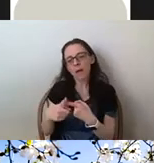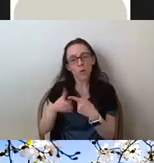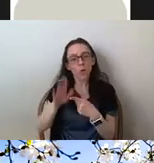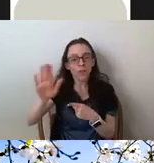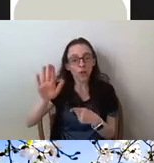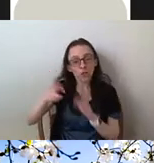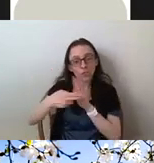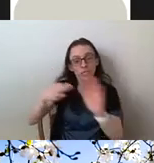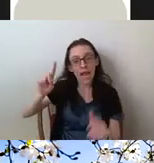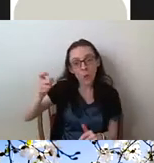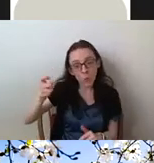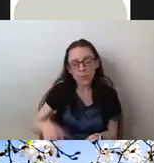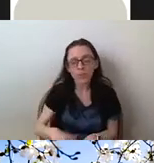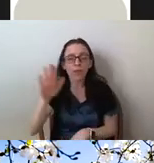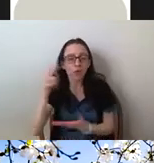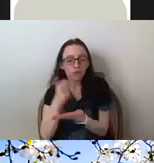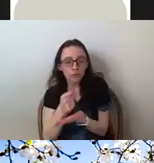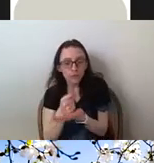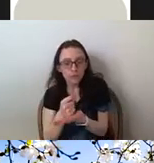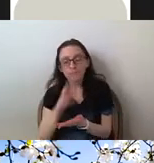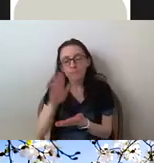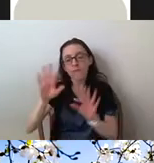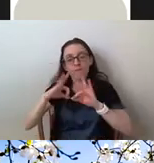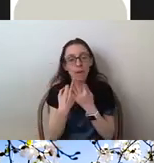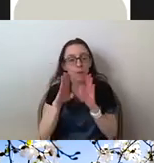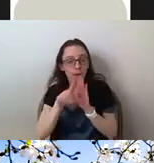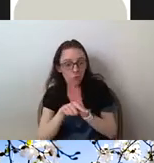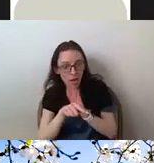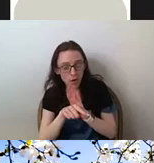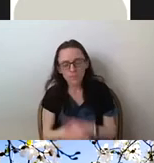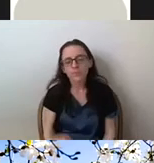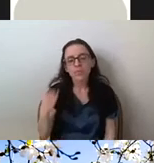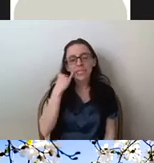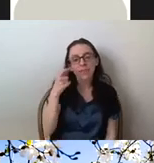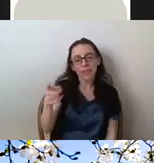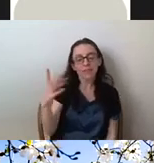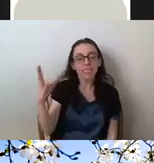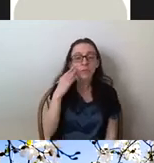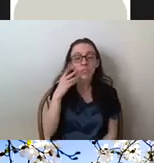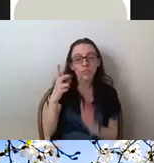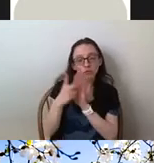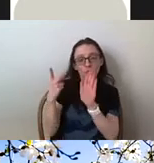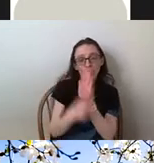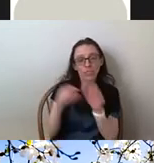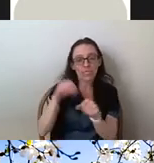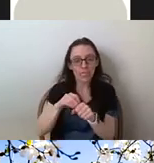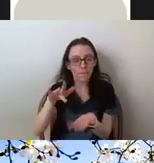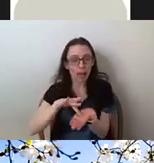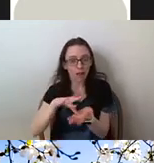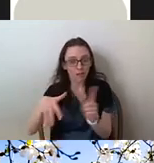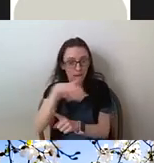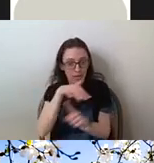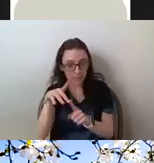treatment, family background, and whether they have ever been discriminated against in a medical setting. Demographic